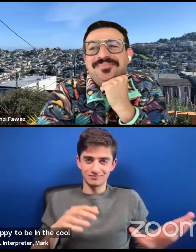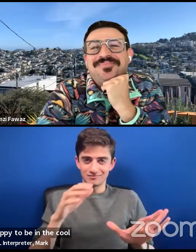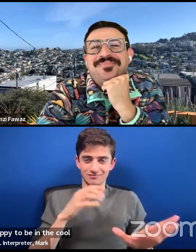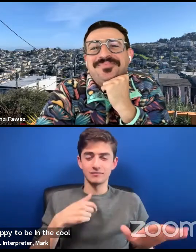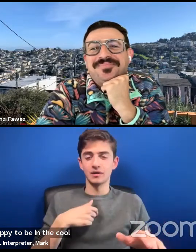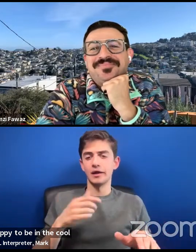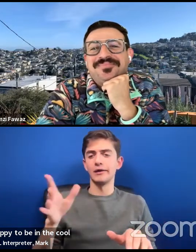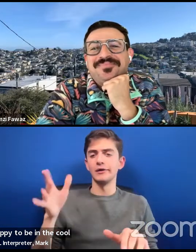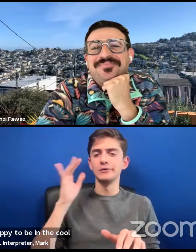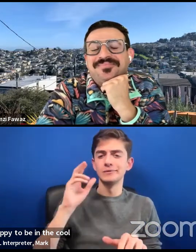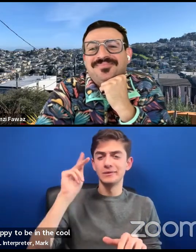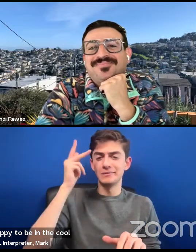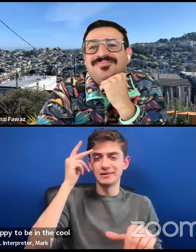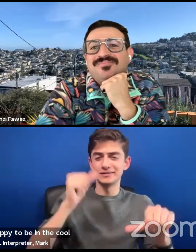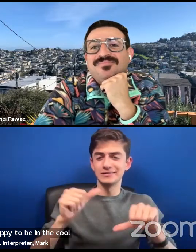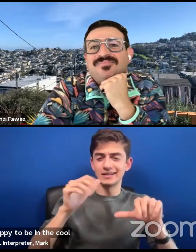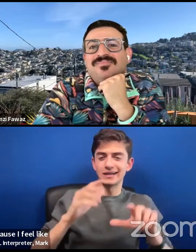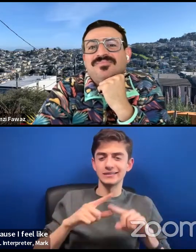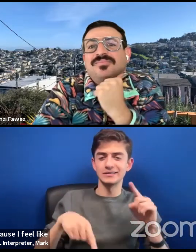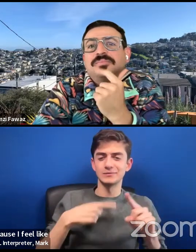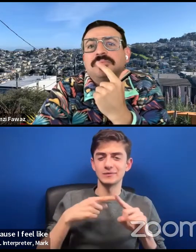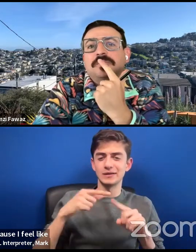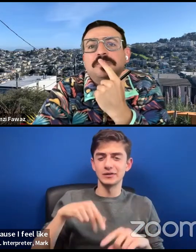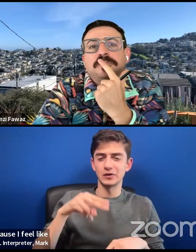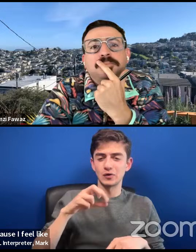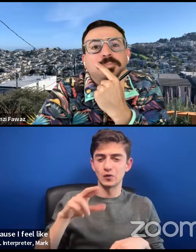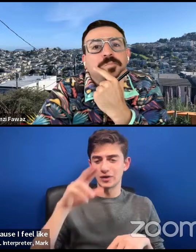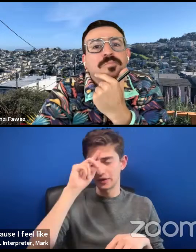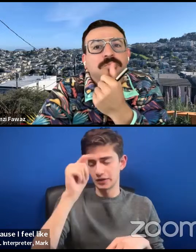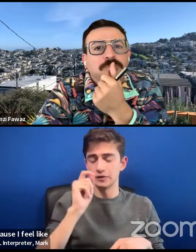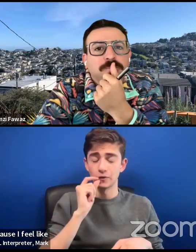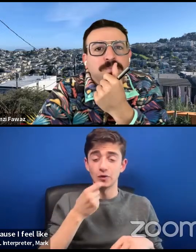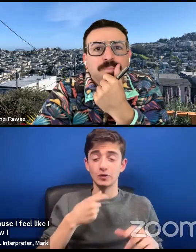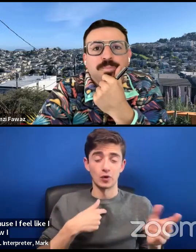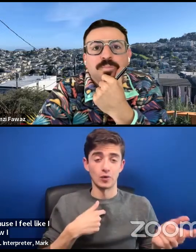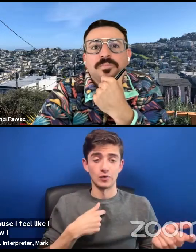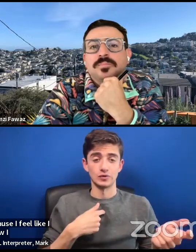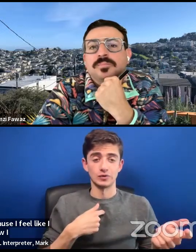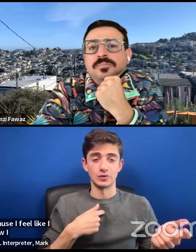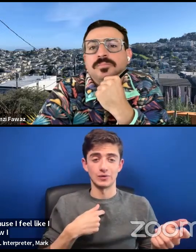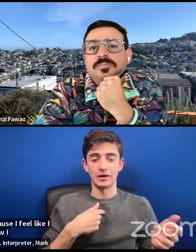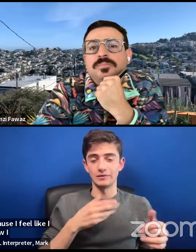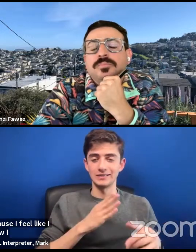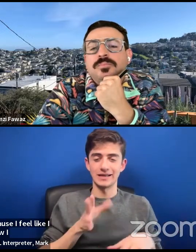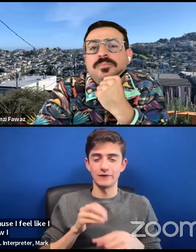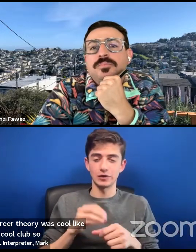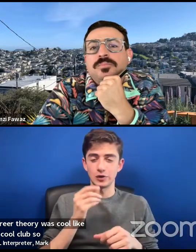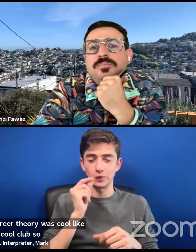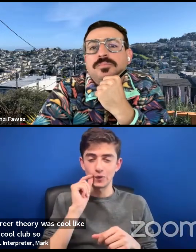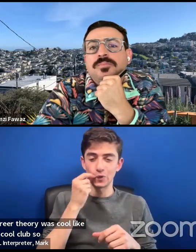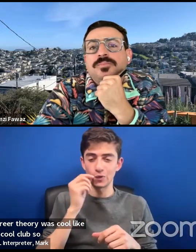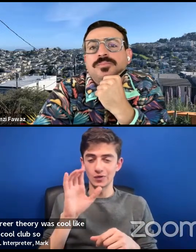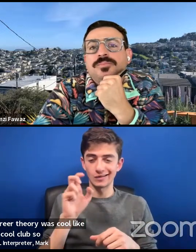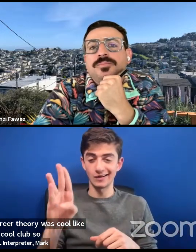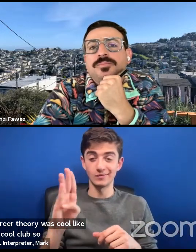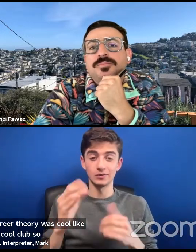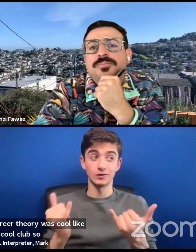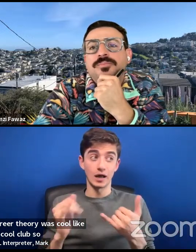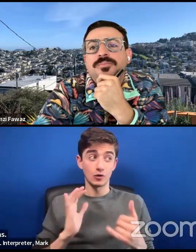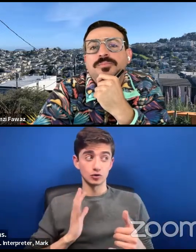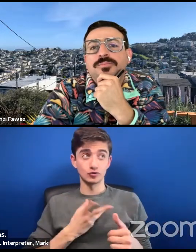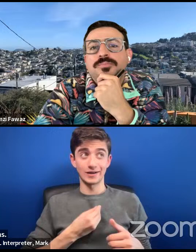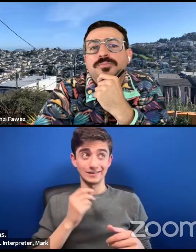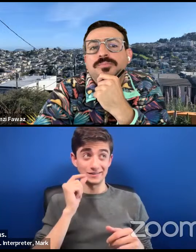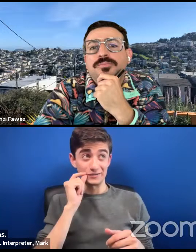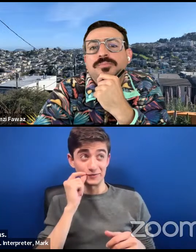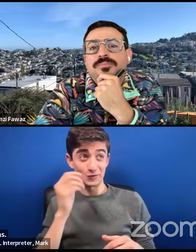scientist when queer theory was cool. Like, I've never been in the cool club. So with trans, you know, I sort of am, but like, it's just, it's just a,